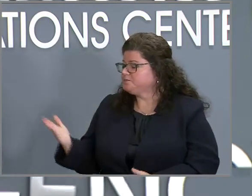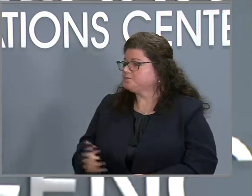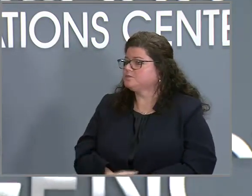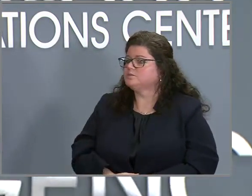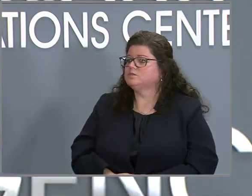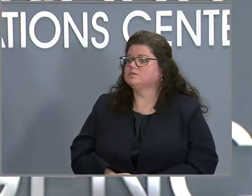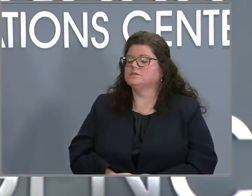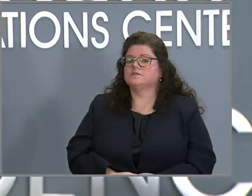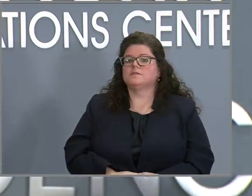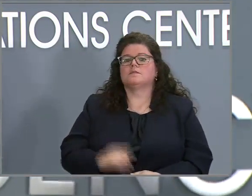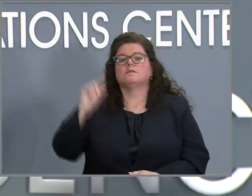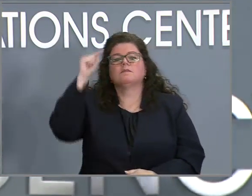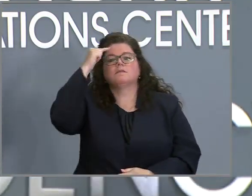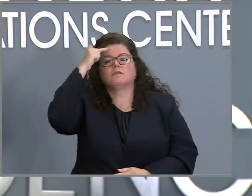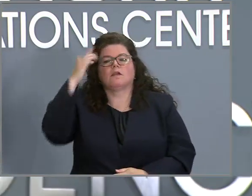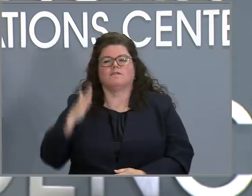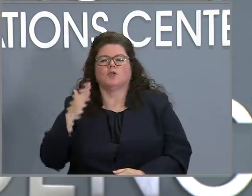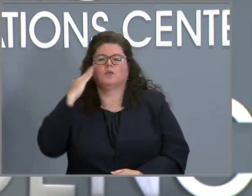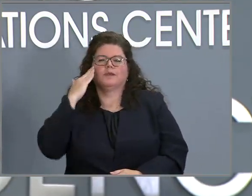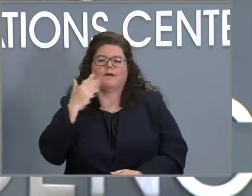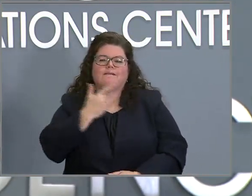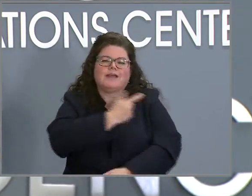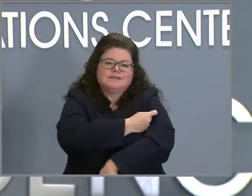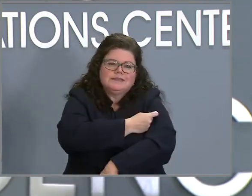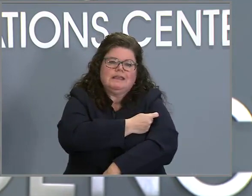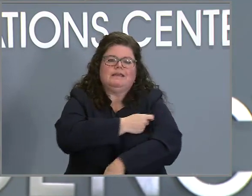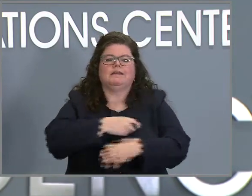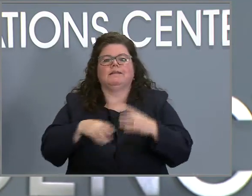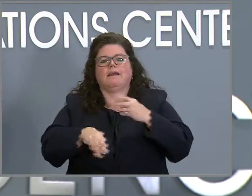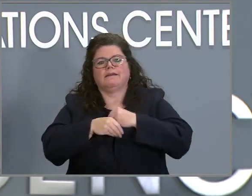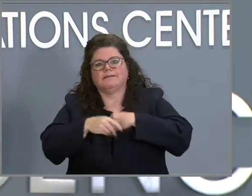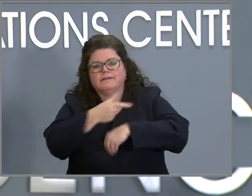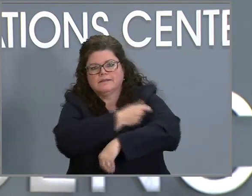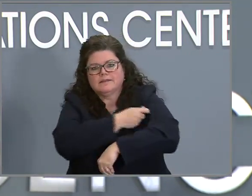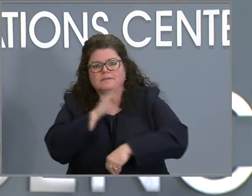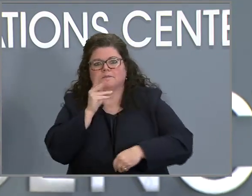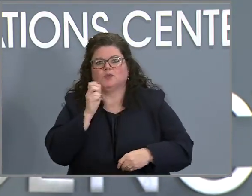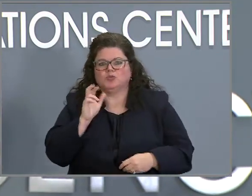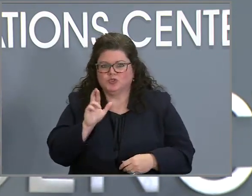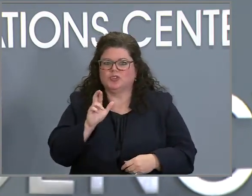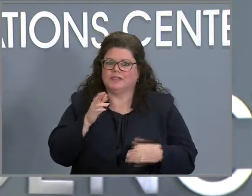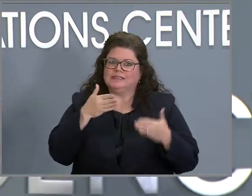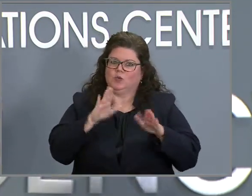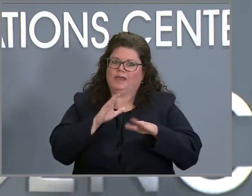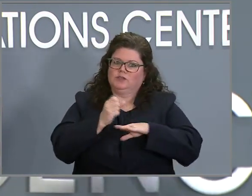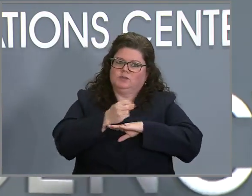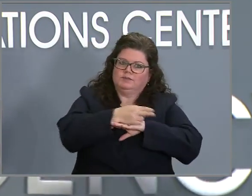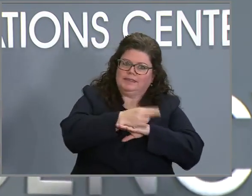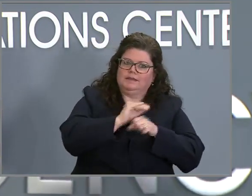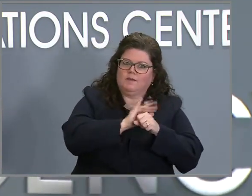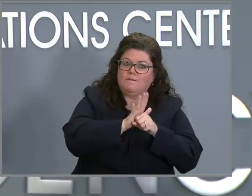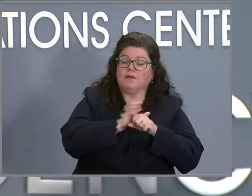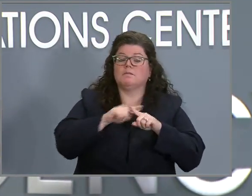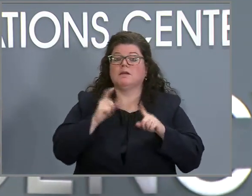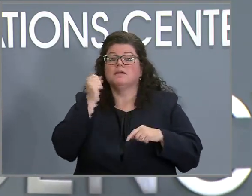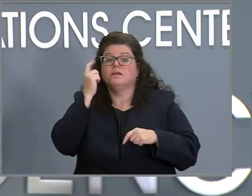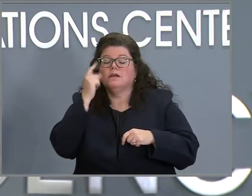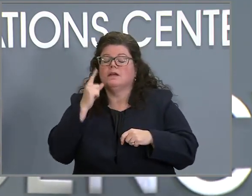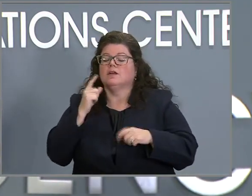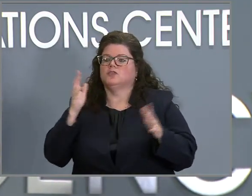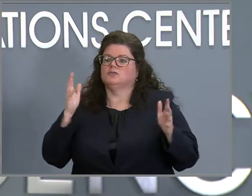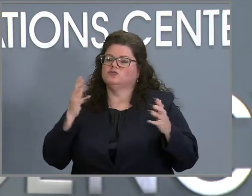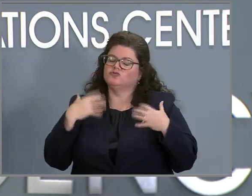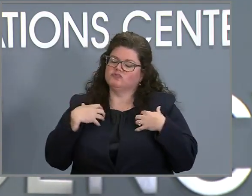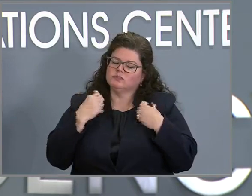And we know that vaccines and boosters are our way out of this pandemic, but we're also continuing to strongly